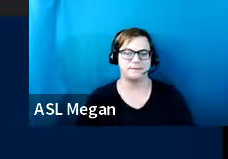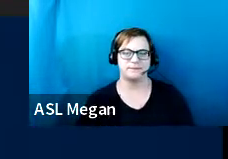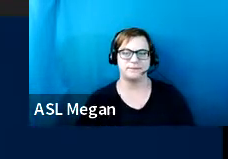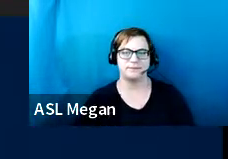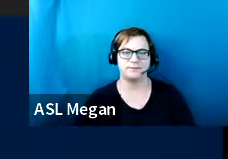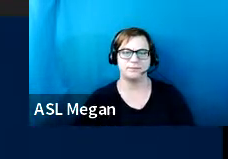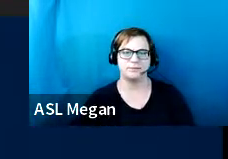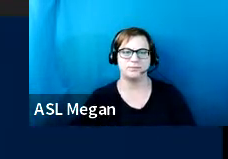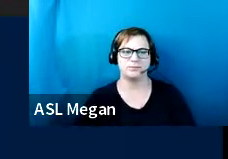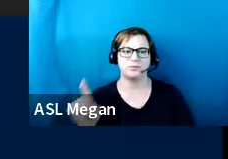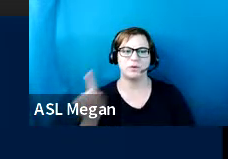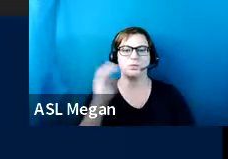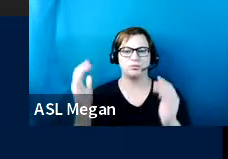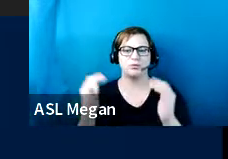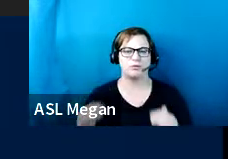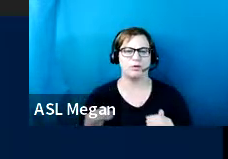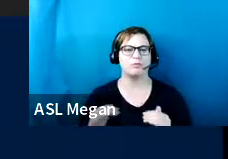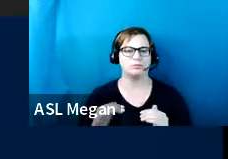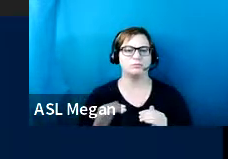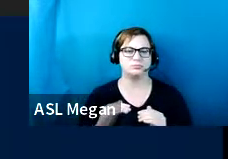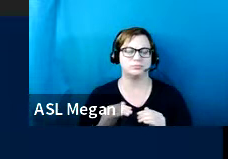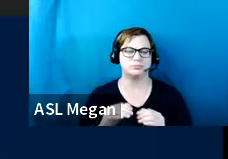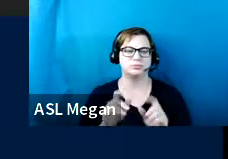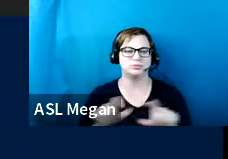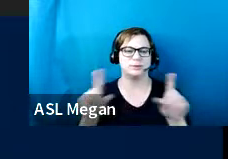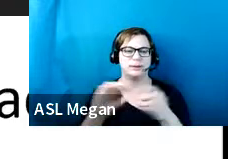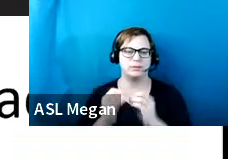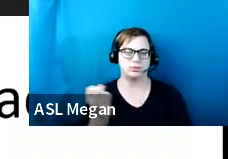Okay, so let's move on to the next slide, slide number 12.